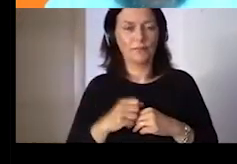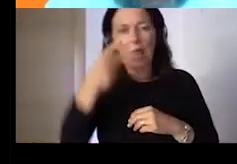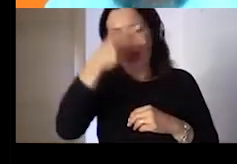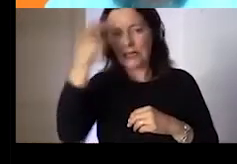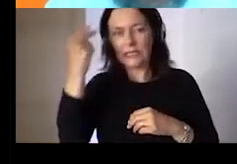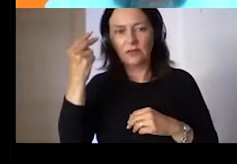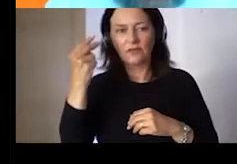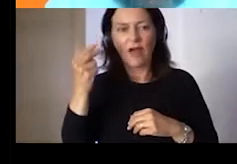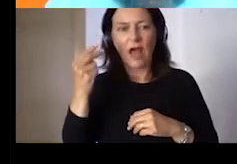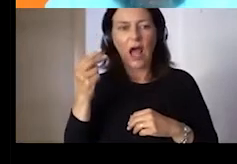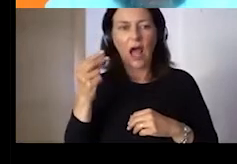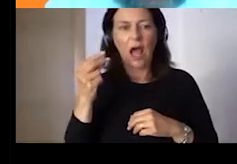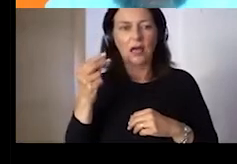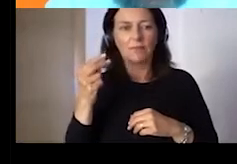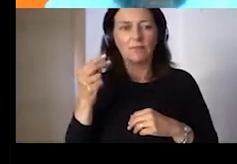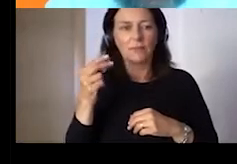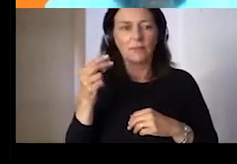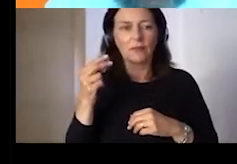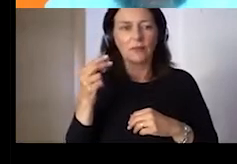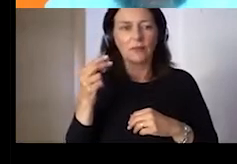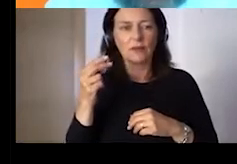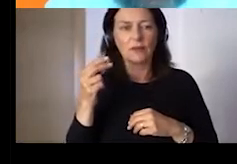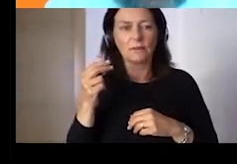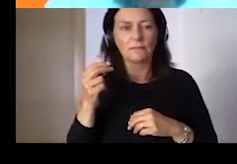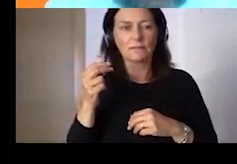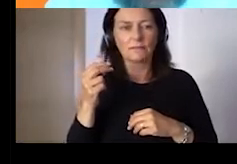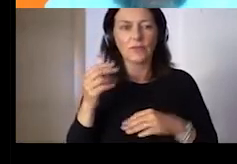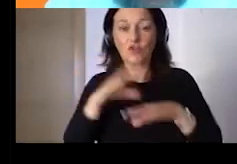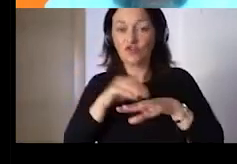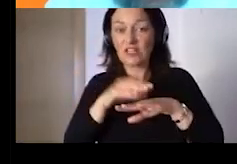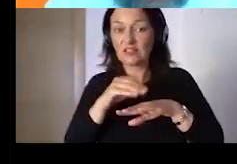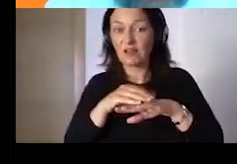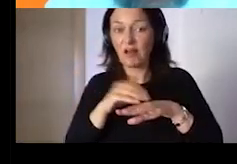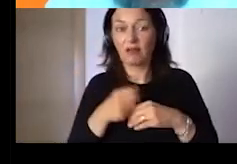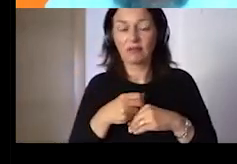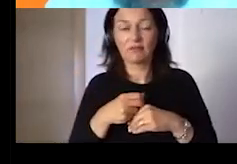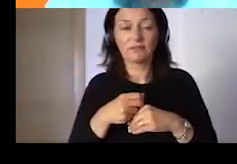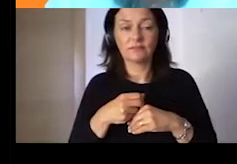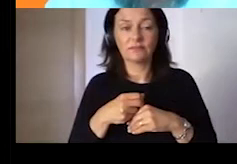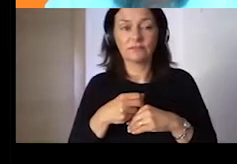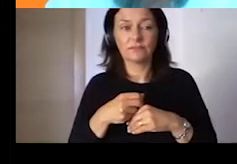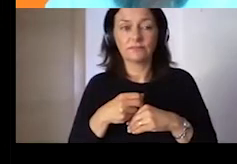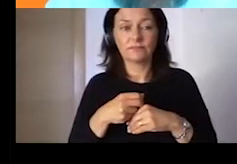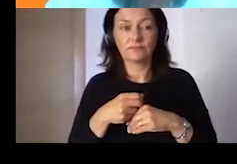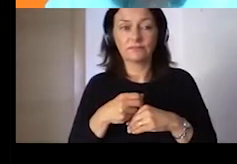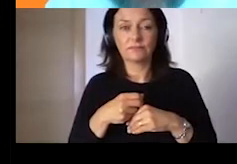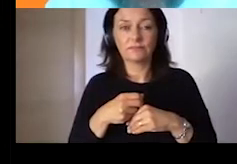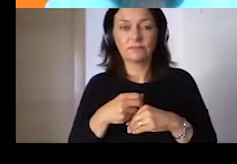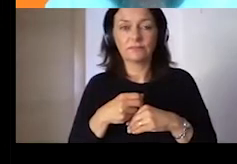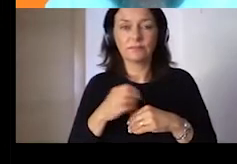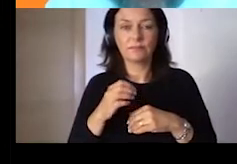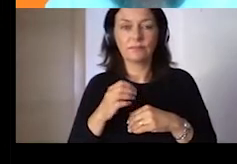Estonia.